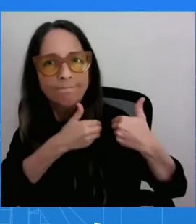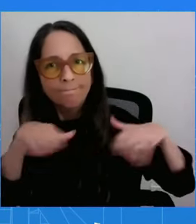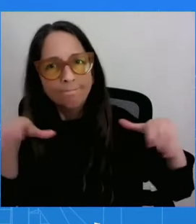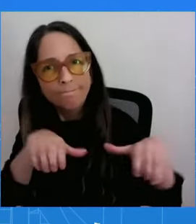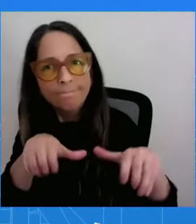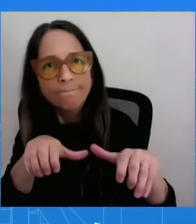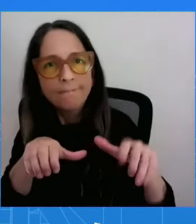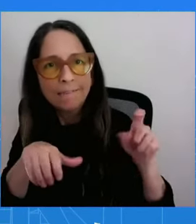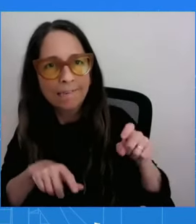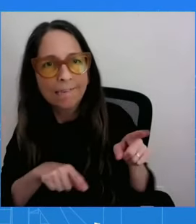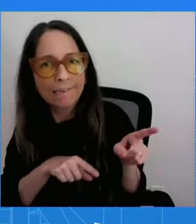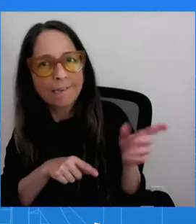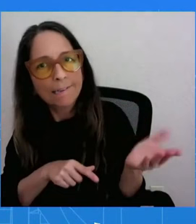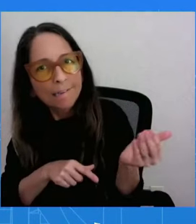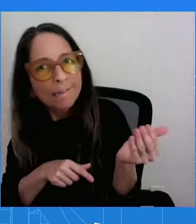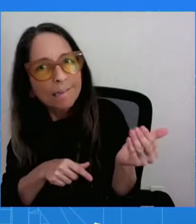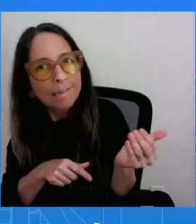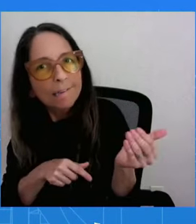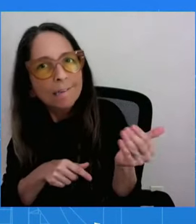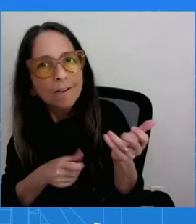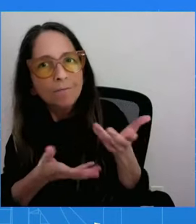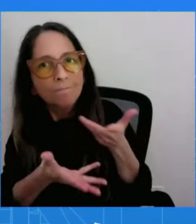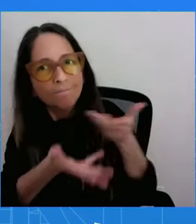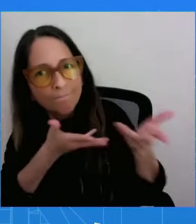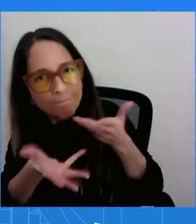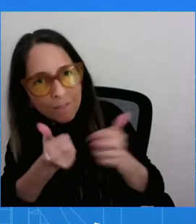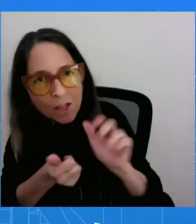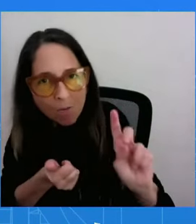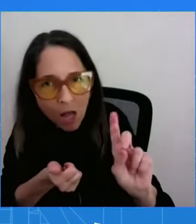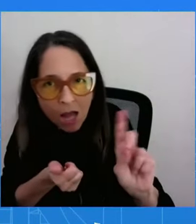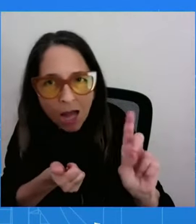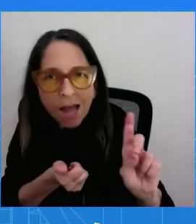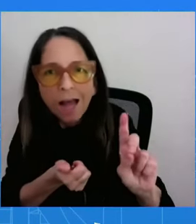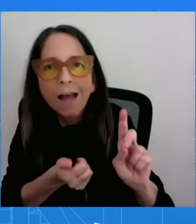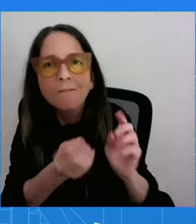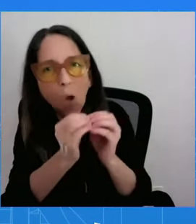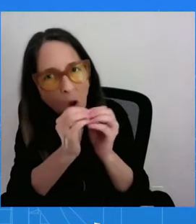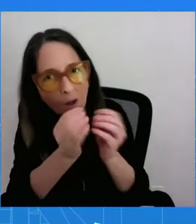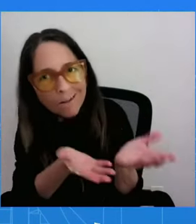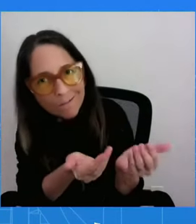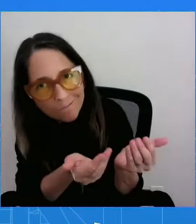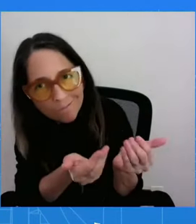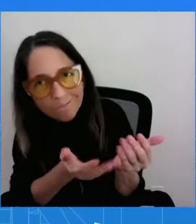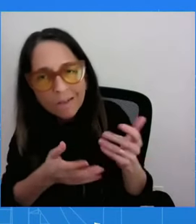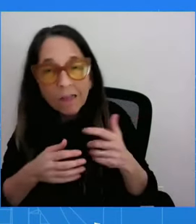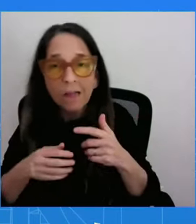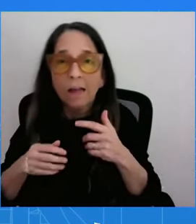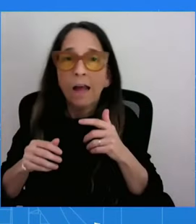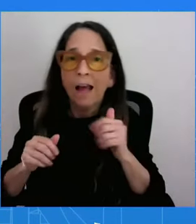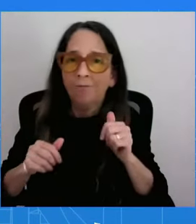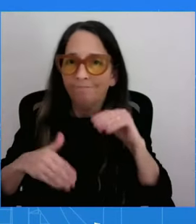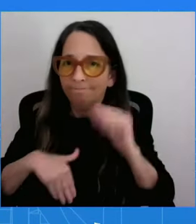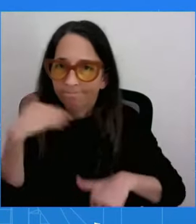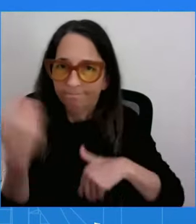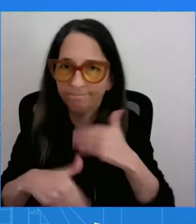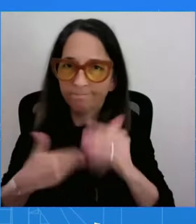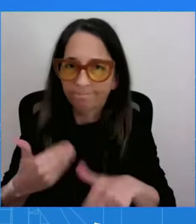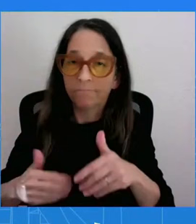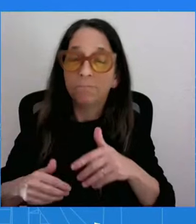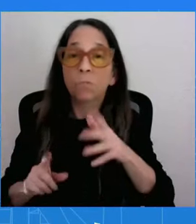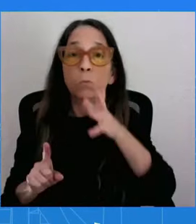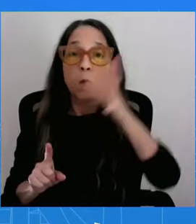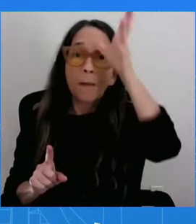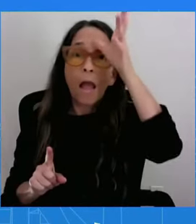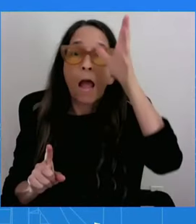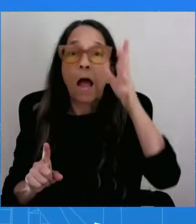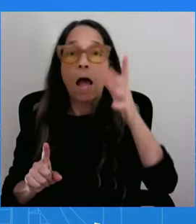There's more. There's more that we can do to make sure that parents and kids and teachers feel